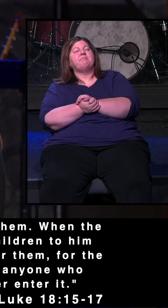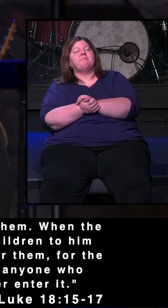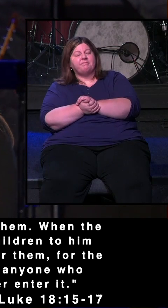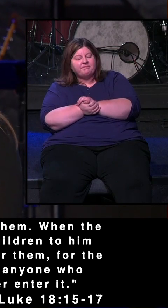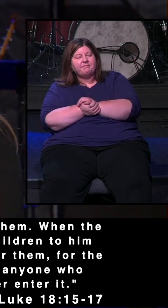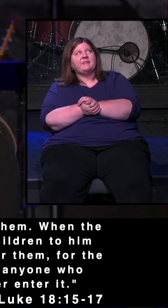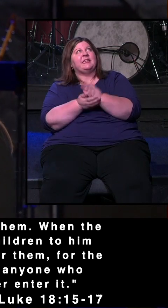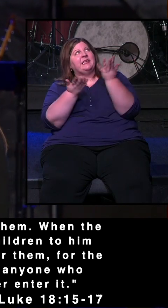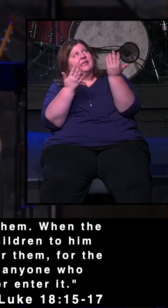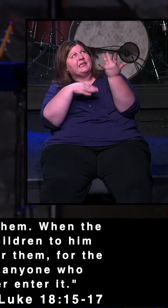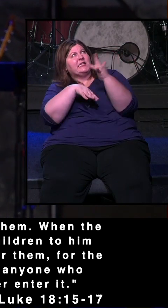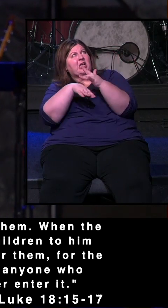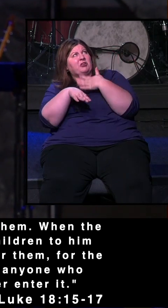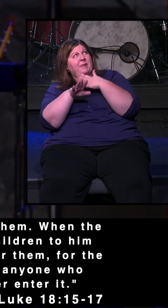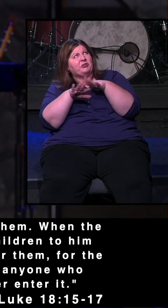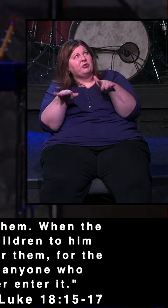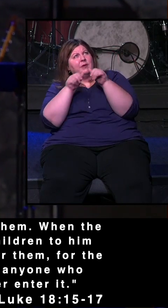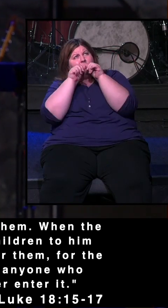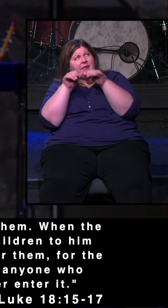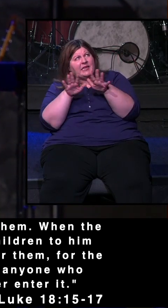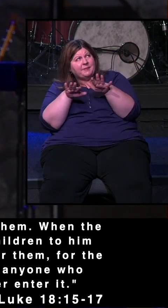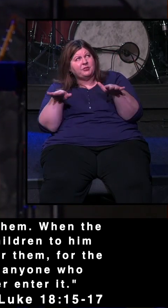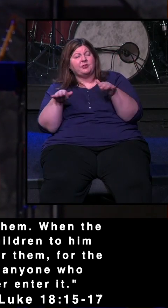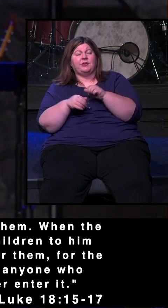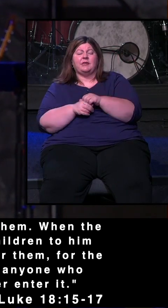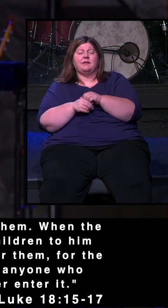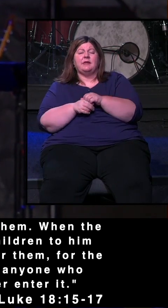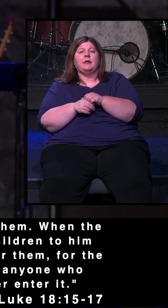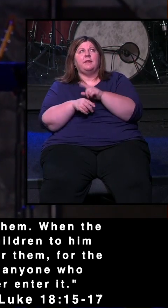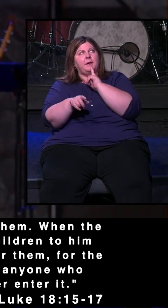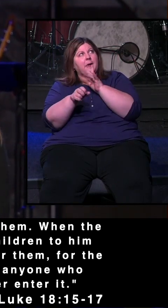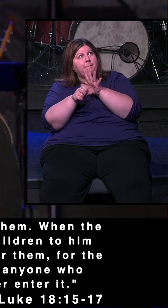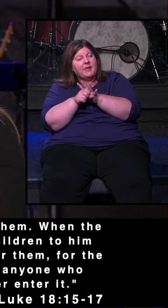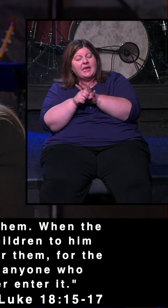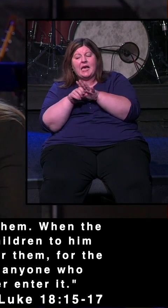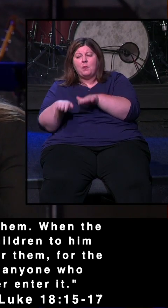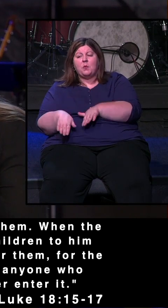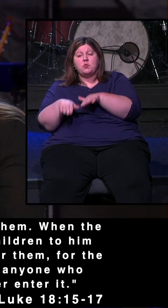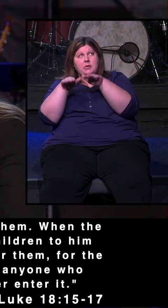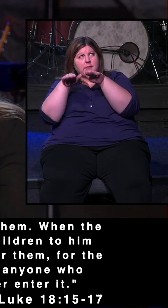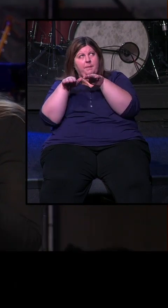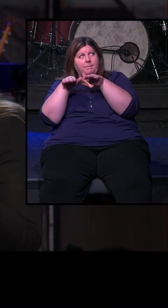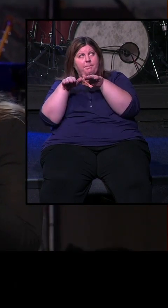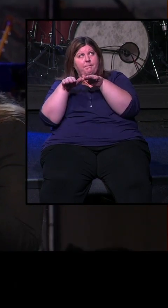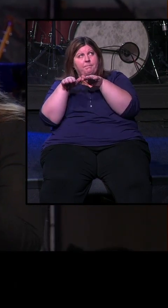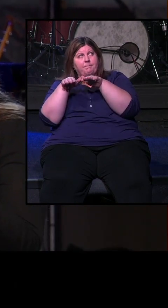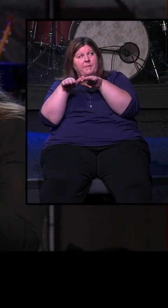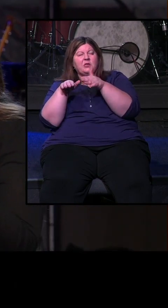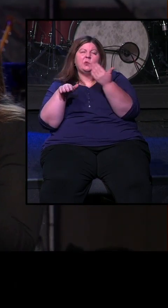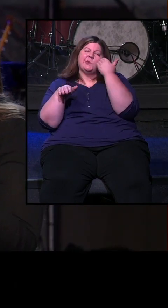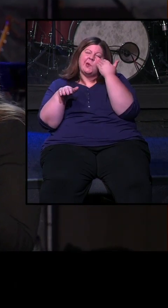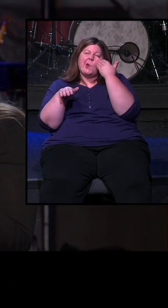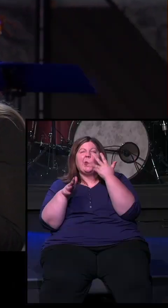God, touch my children, bless my children. And they're making the commitment to raise their kids, to not only know